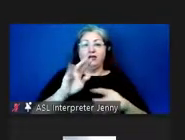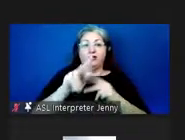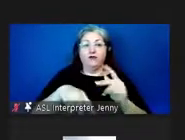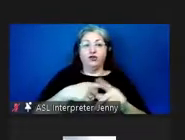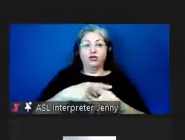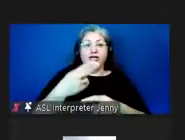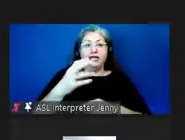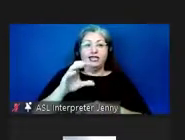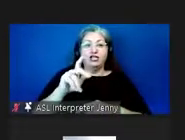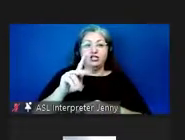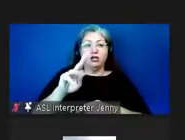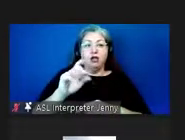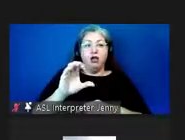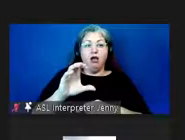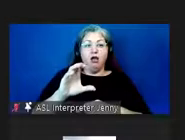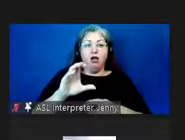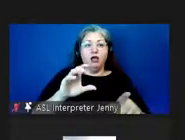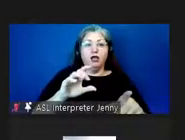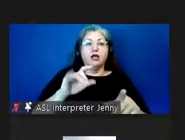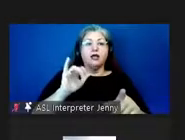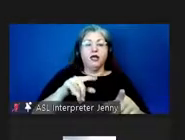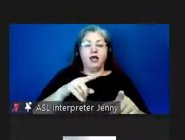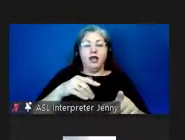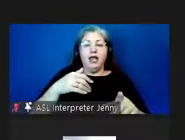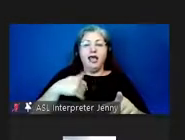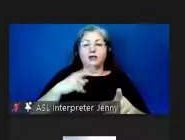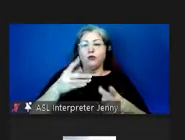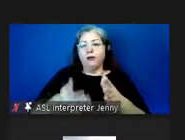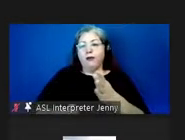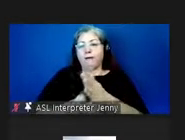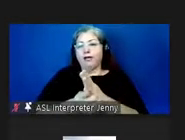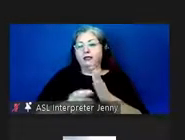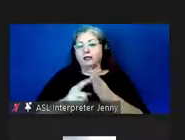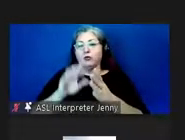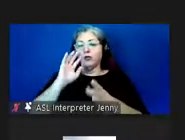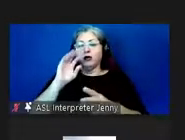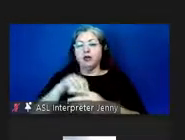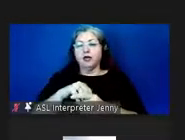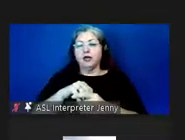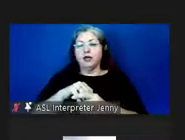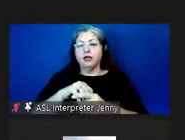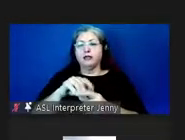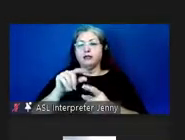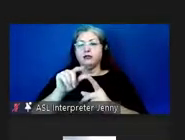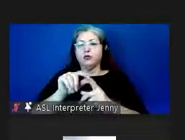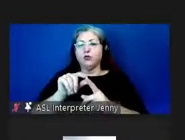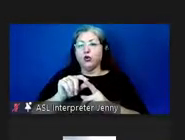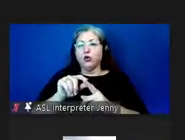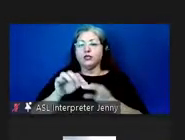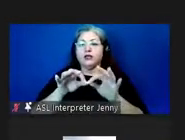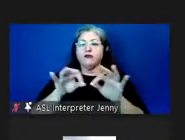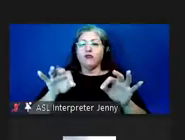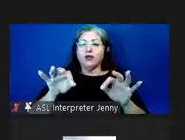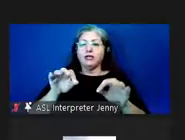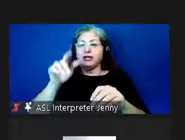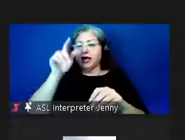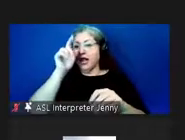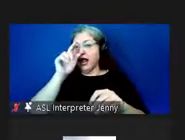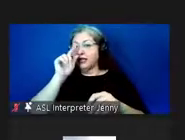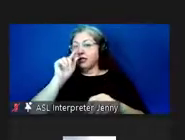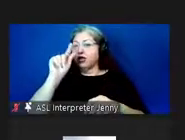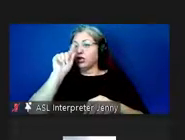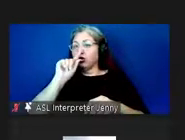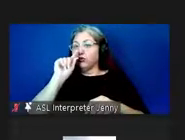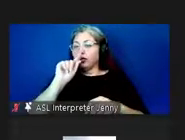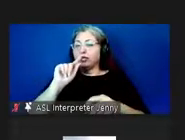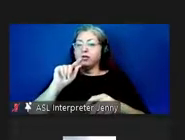hitchcock for example has an appendix that incorporates words and phrases in latin or greek in